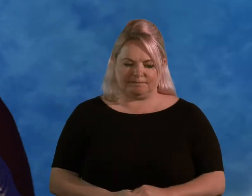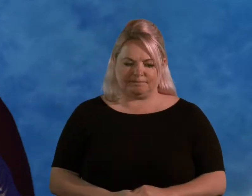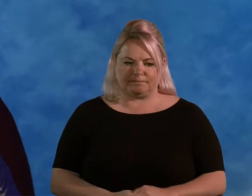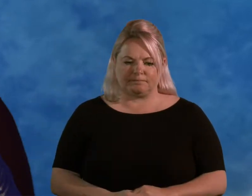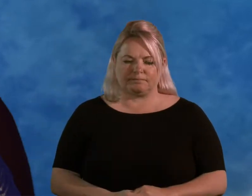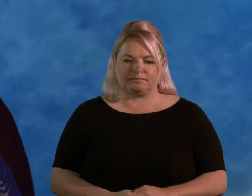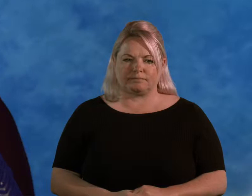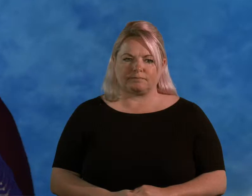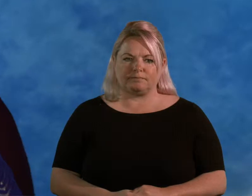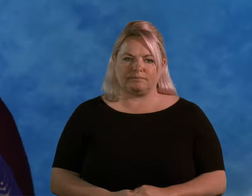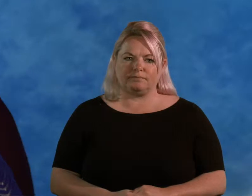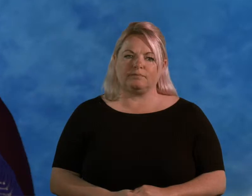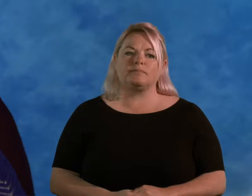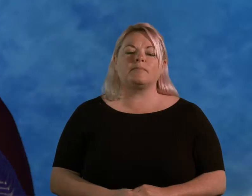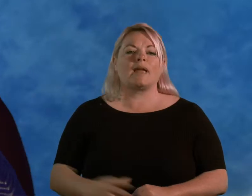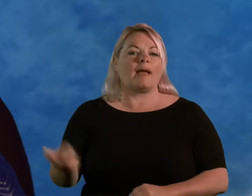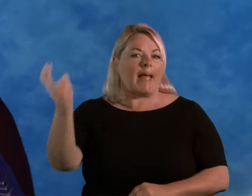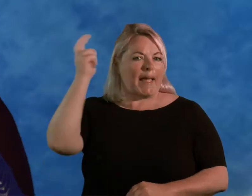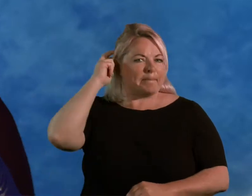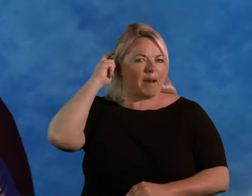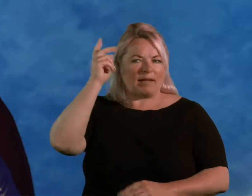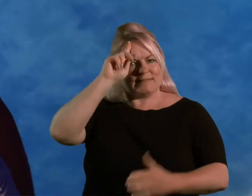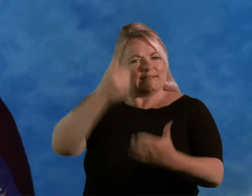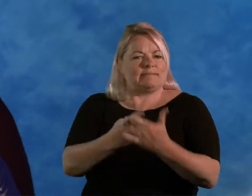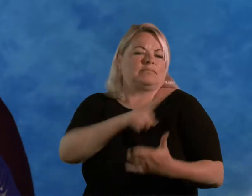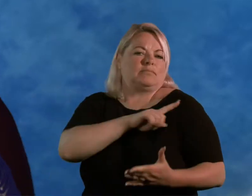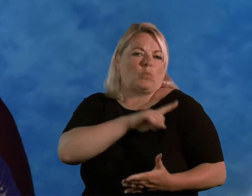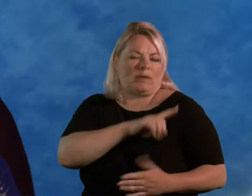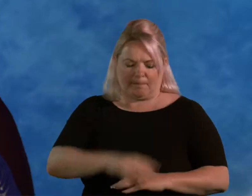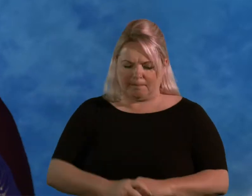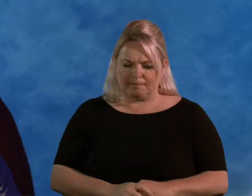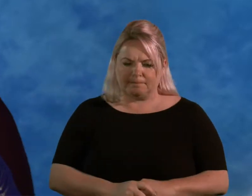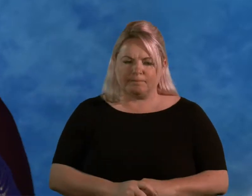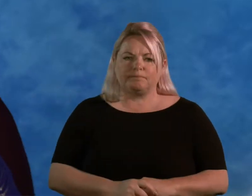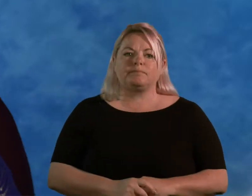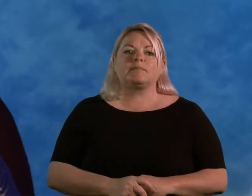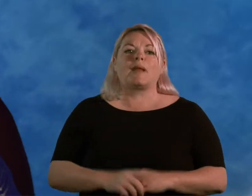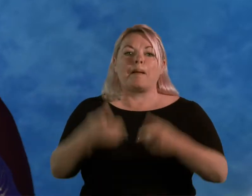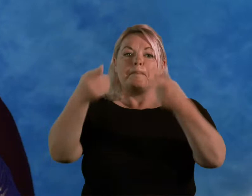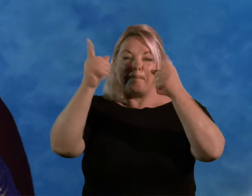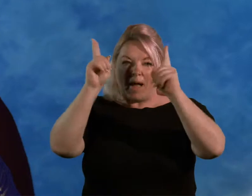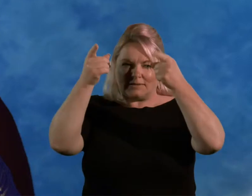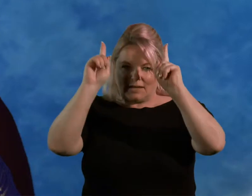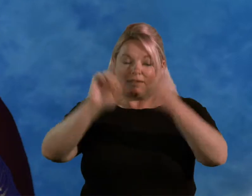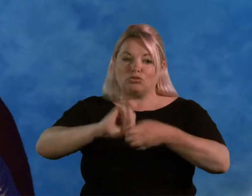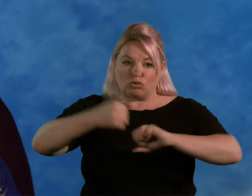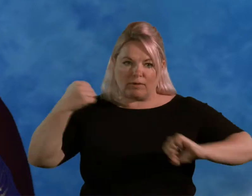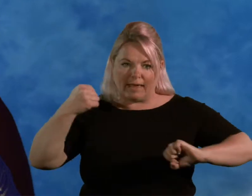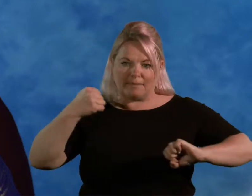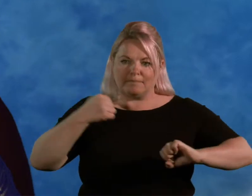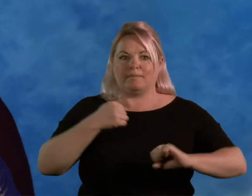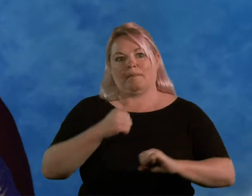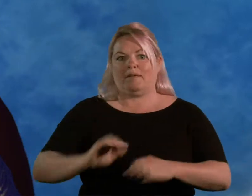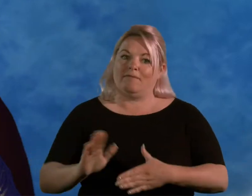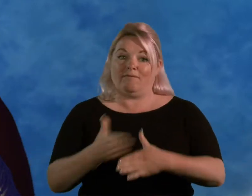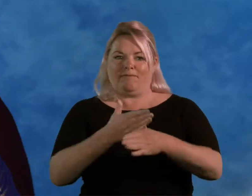So what then led me to the cochlear implant, I would say, I should finish my master's and I was starting my first proper